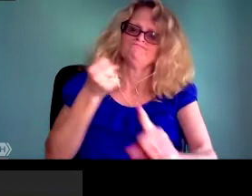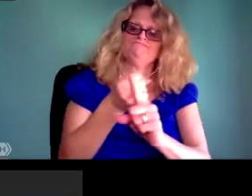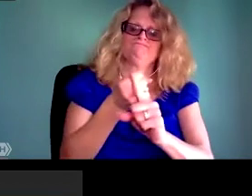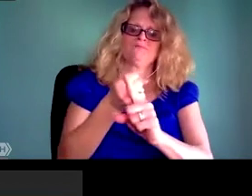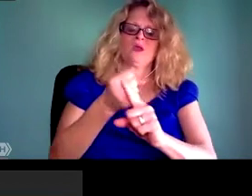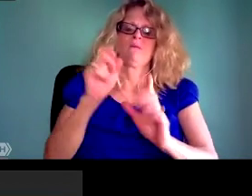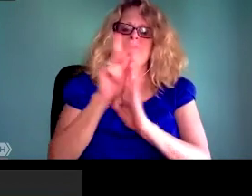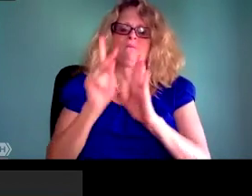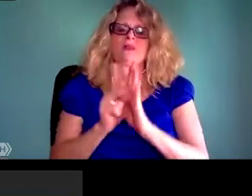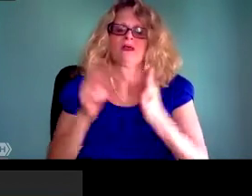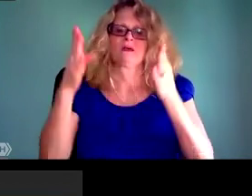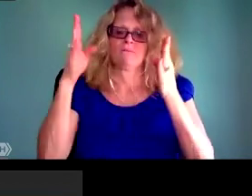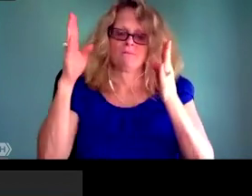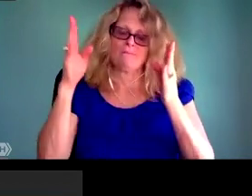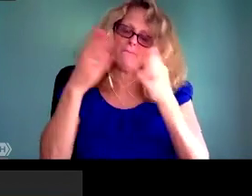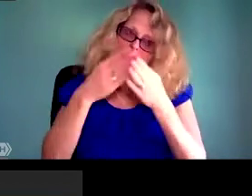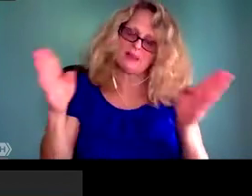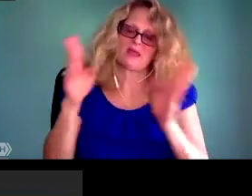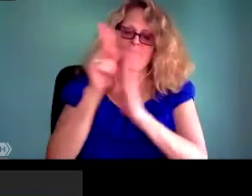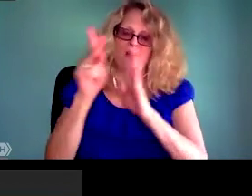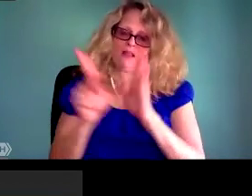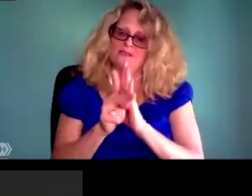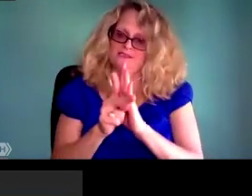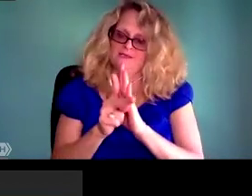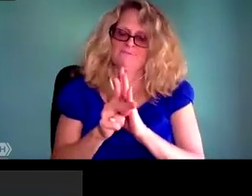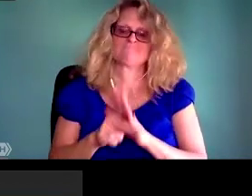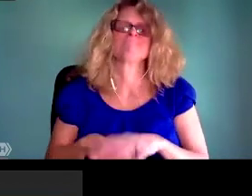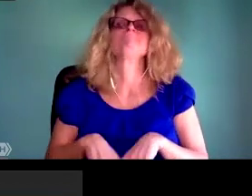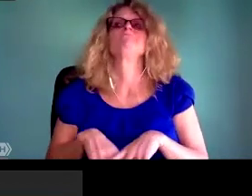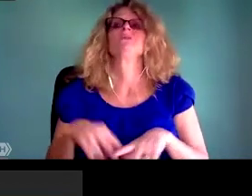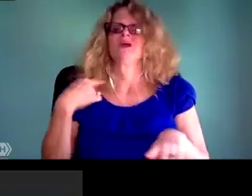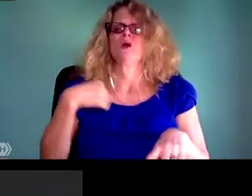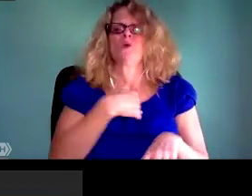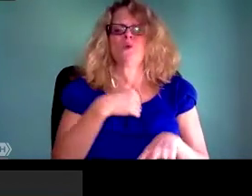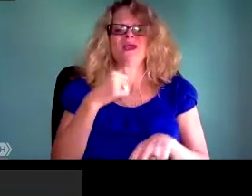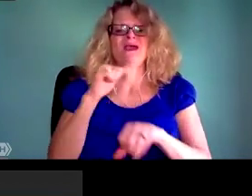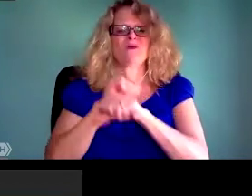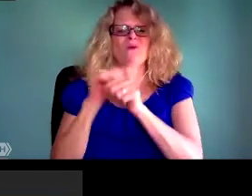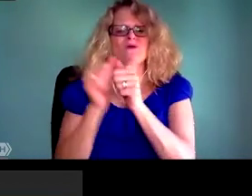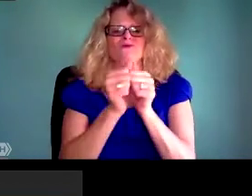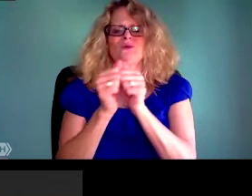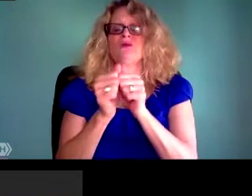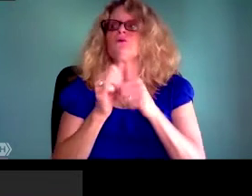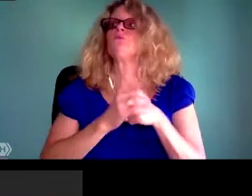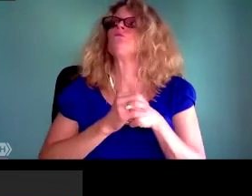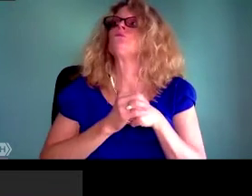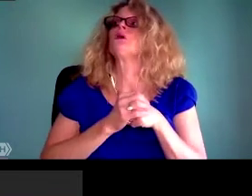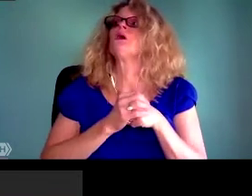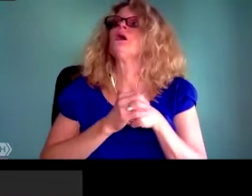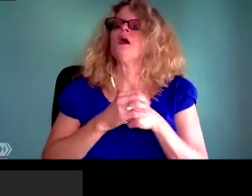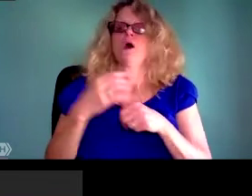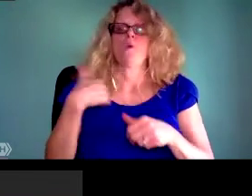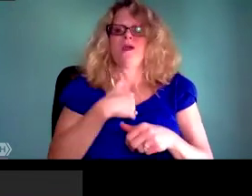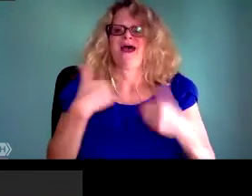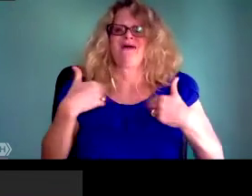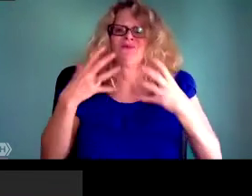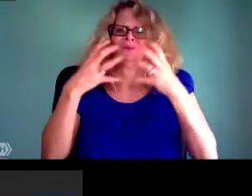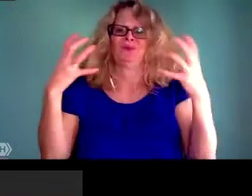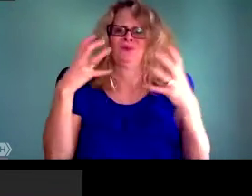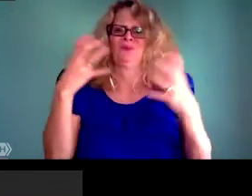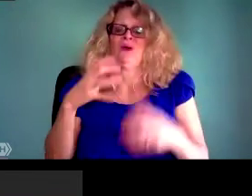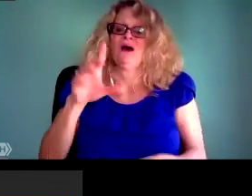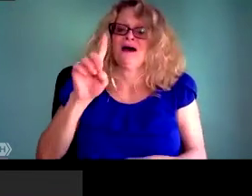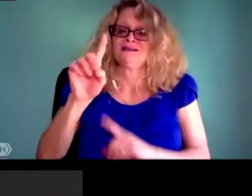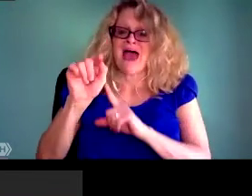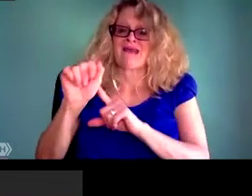we see is that when we look at the research, economists tell us that by 2030, what